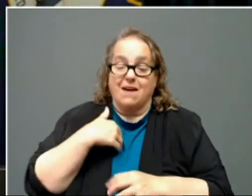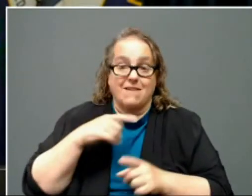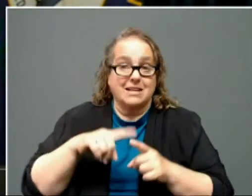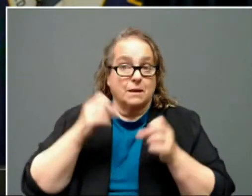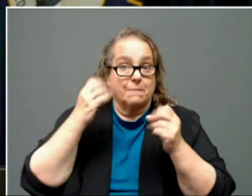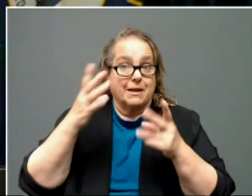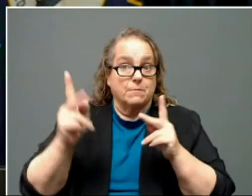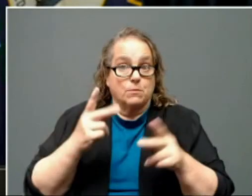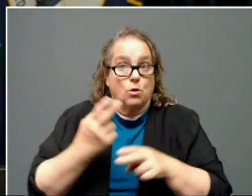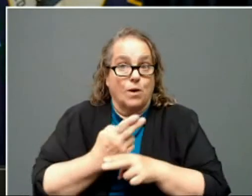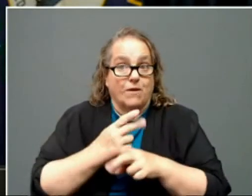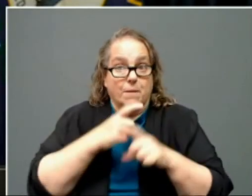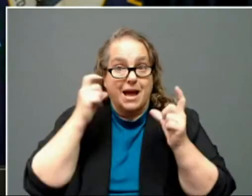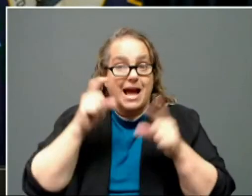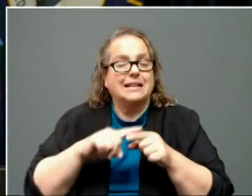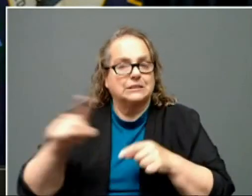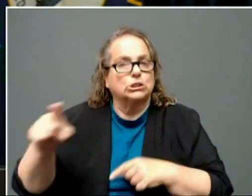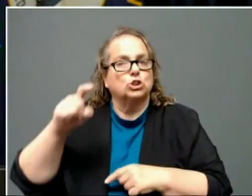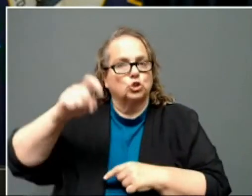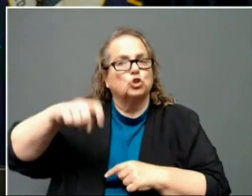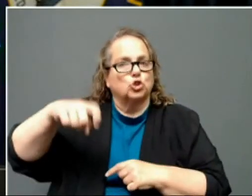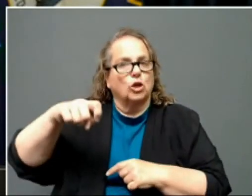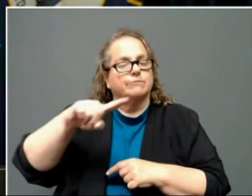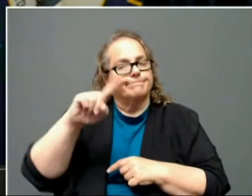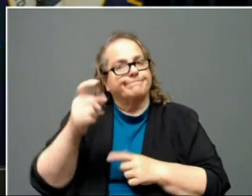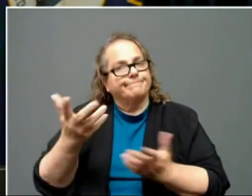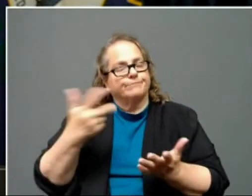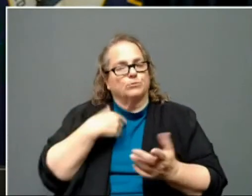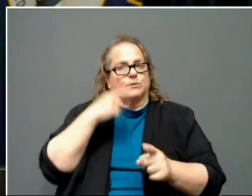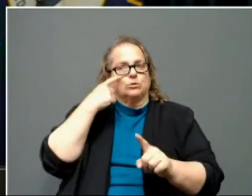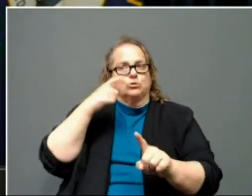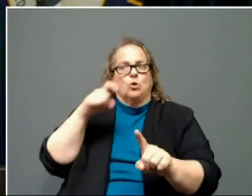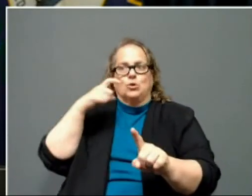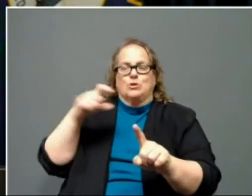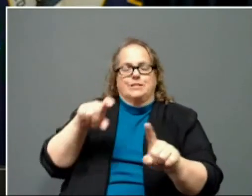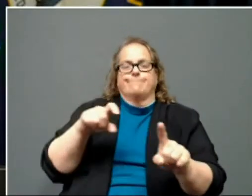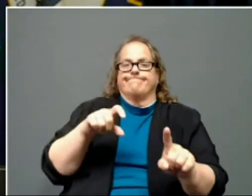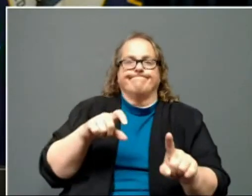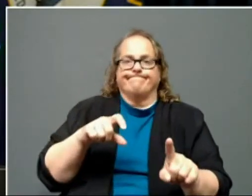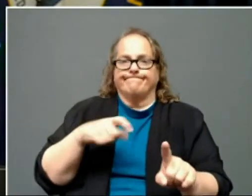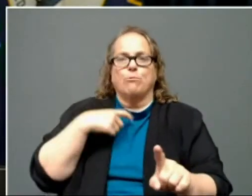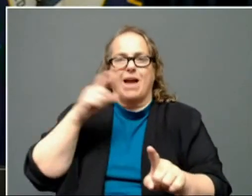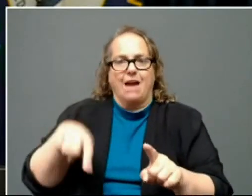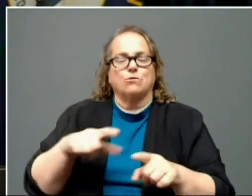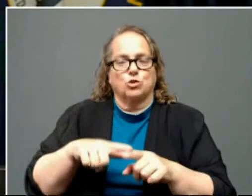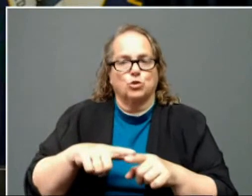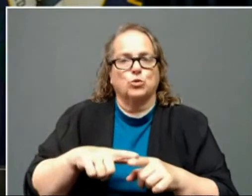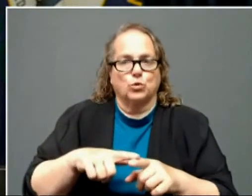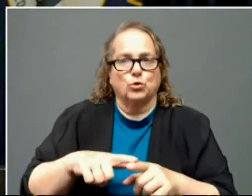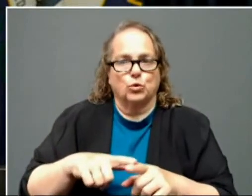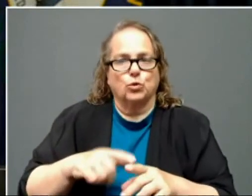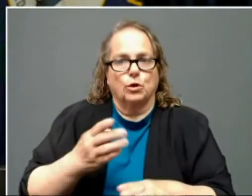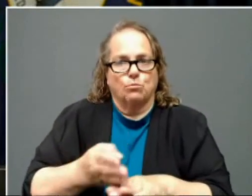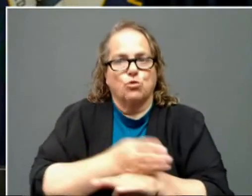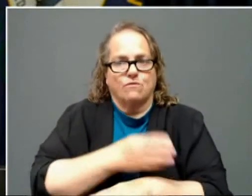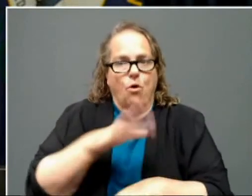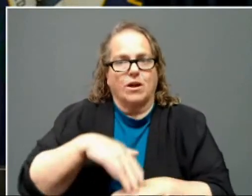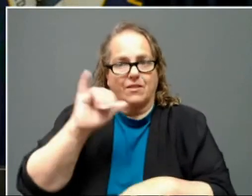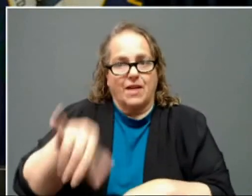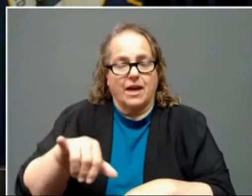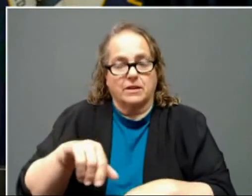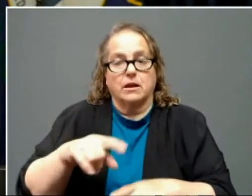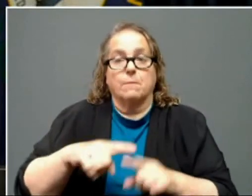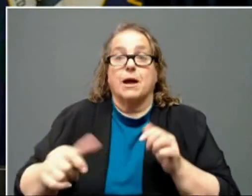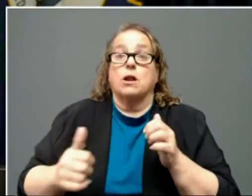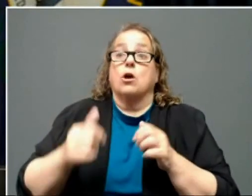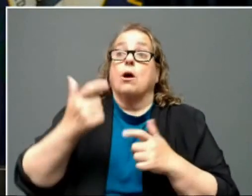something that we will have to improve on in the future, though I do think a large percentage of people that were there were vaccinated, which, again,